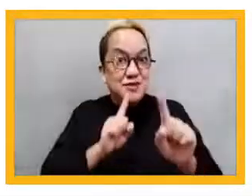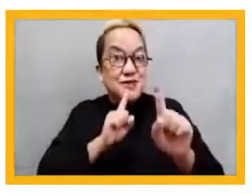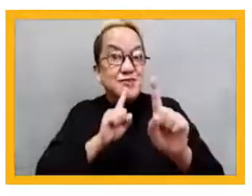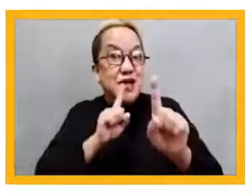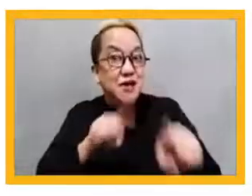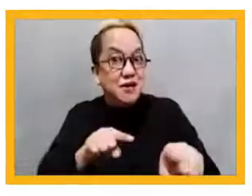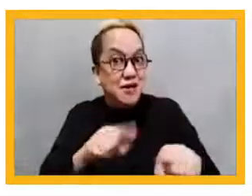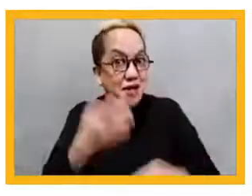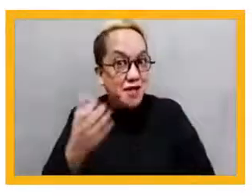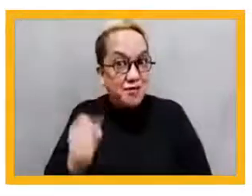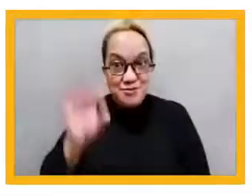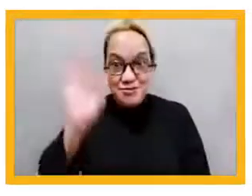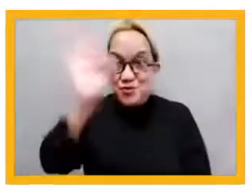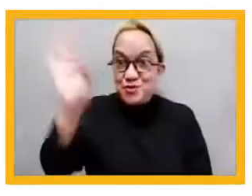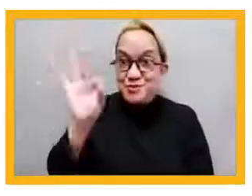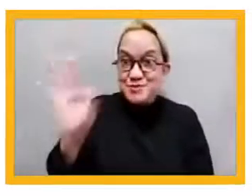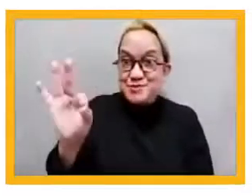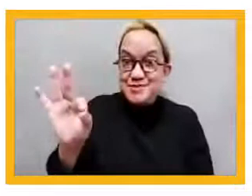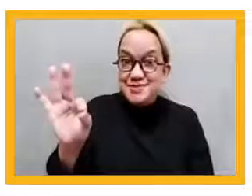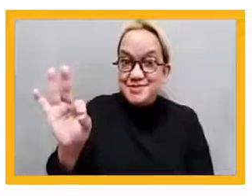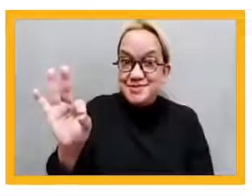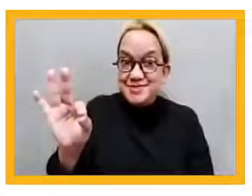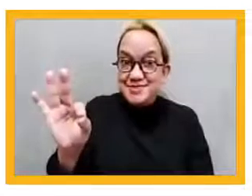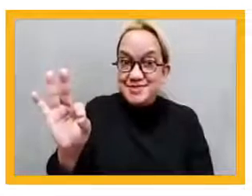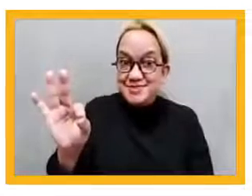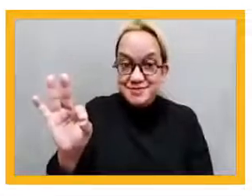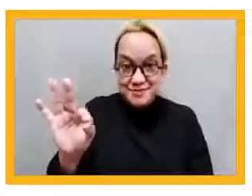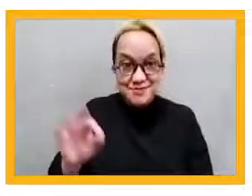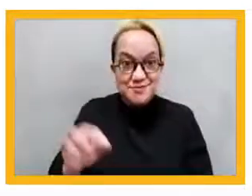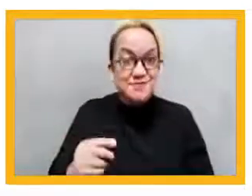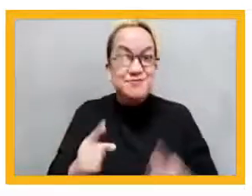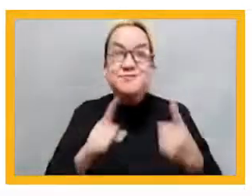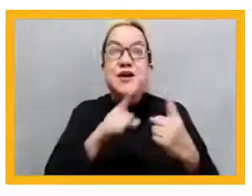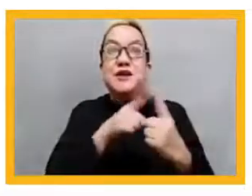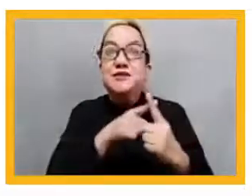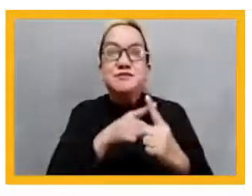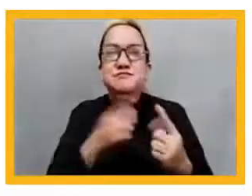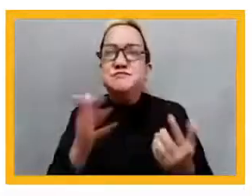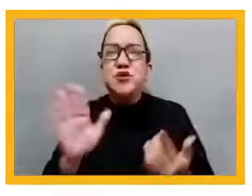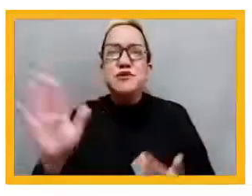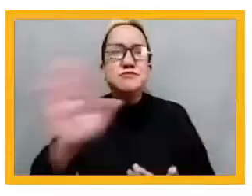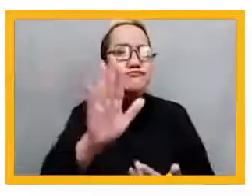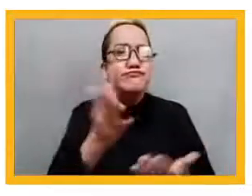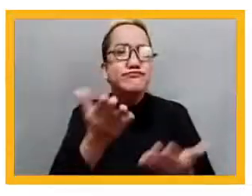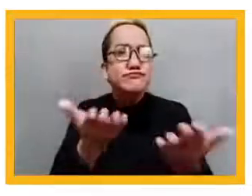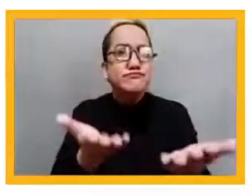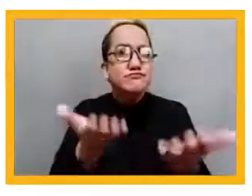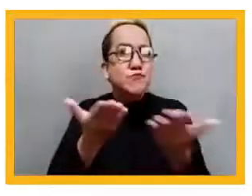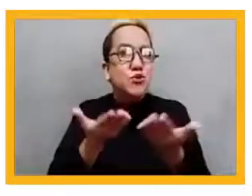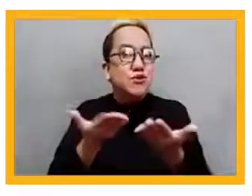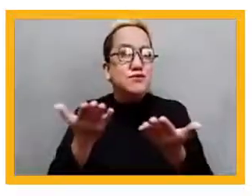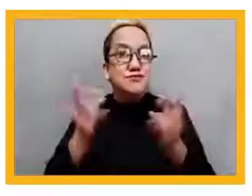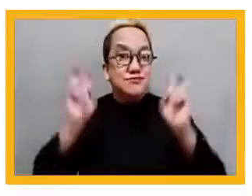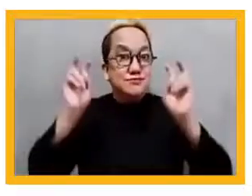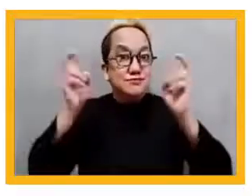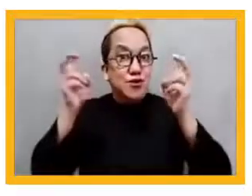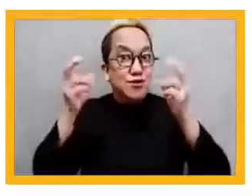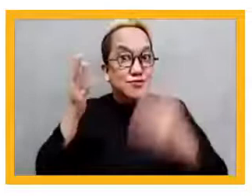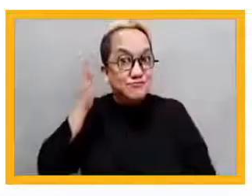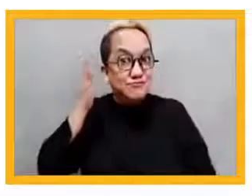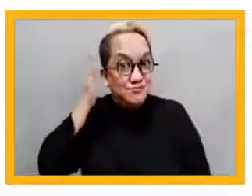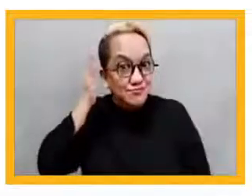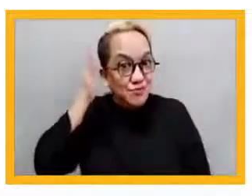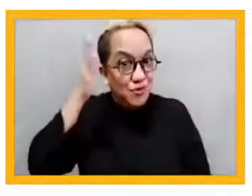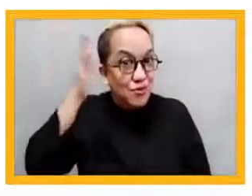The poll question is, please suggest priority topics to focus on for future discussions and to carry on beyond this